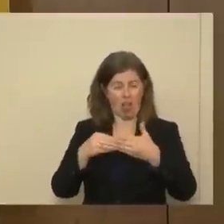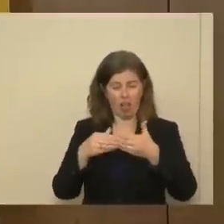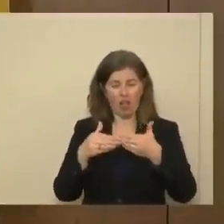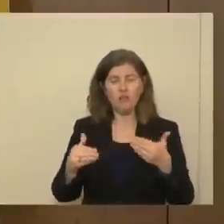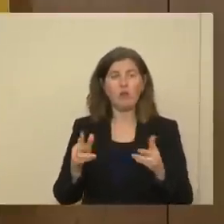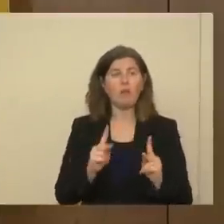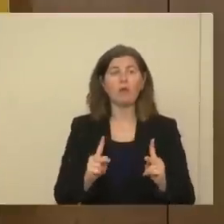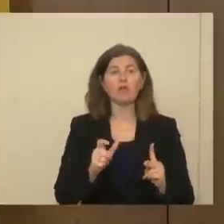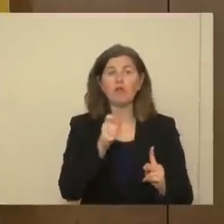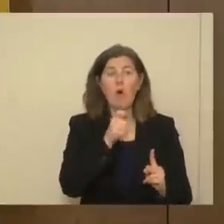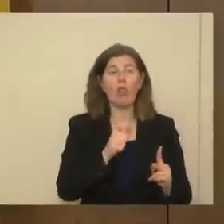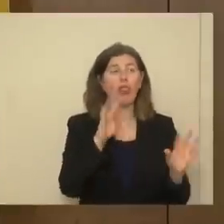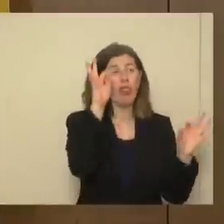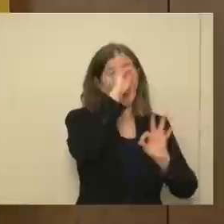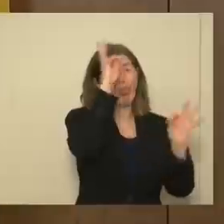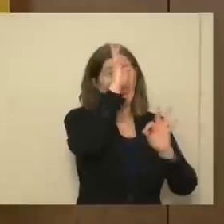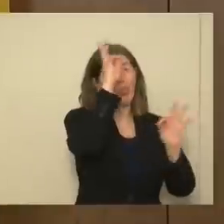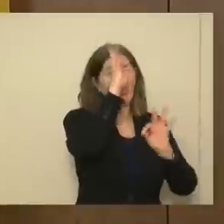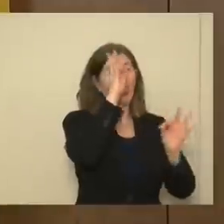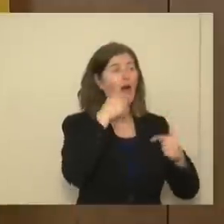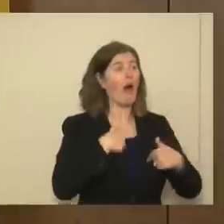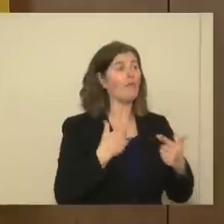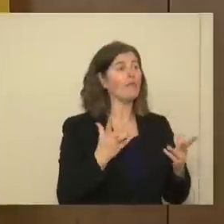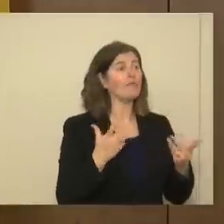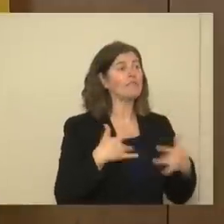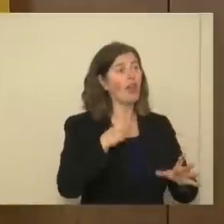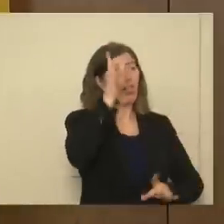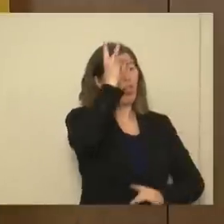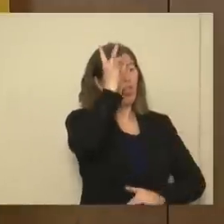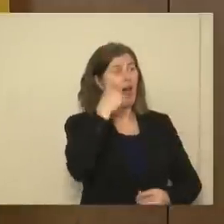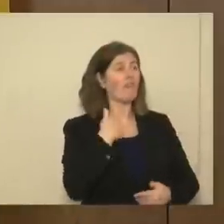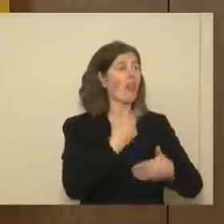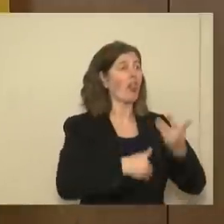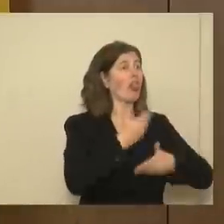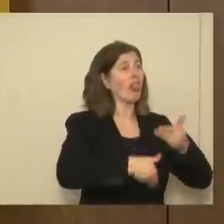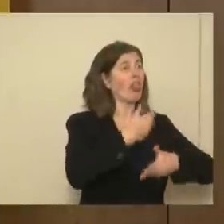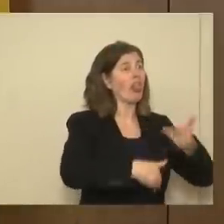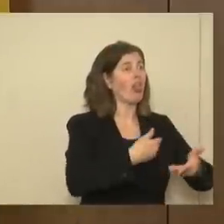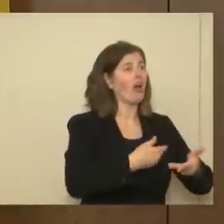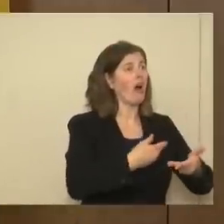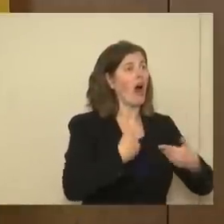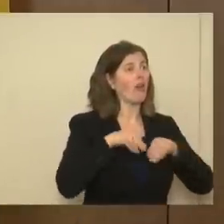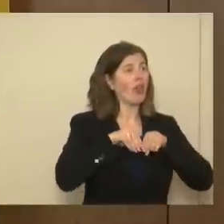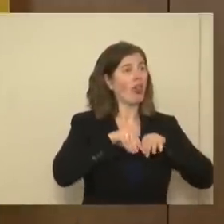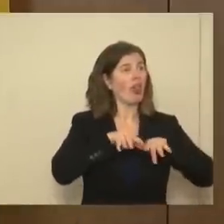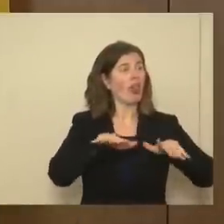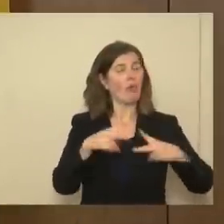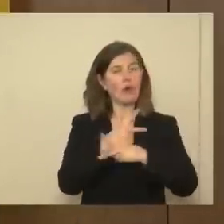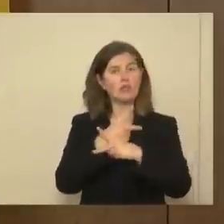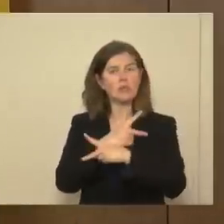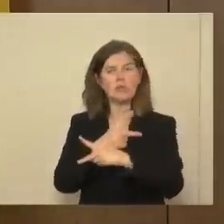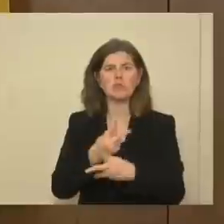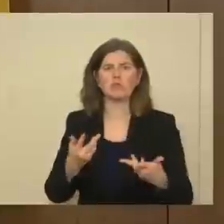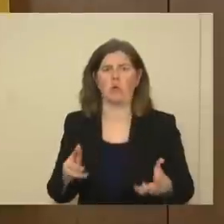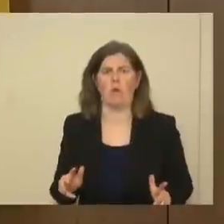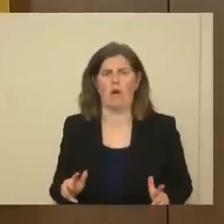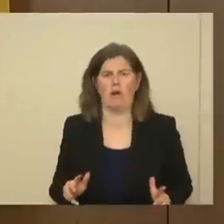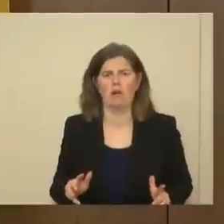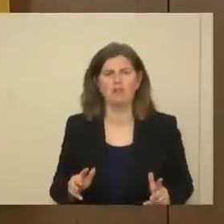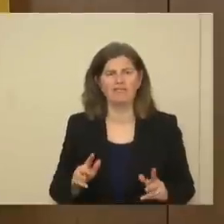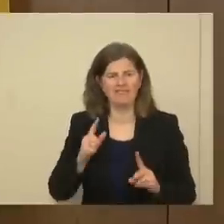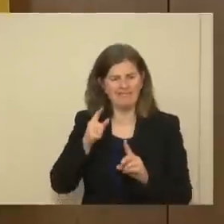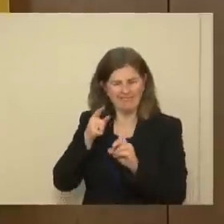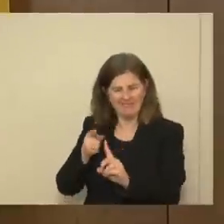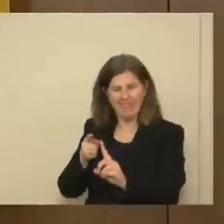unwittingly, right, still have the virus and are contagious and then spread it, and particularly as we're